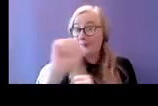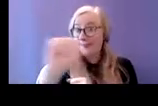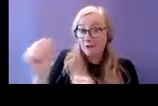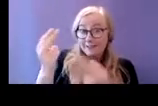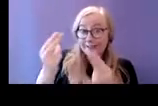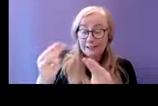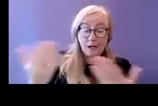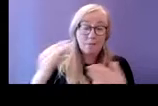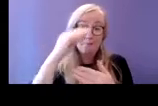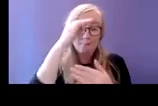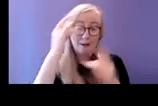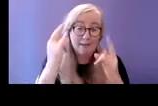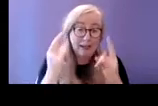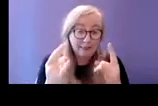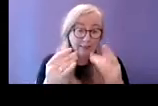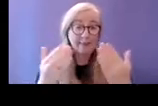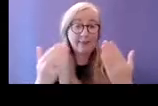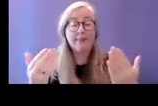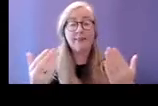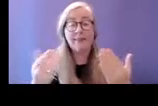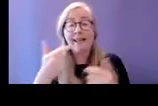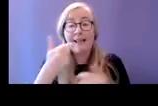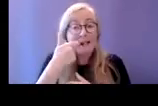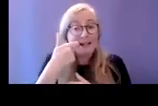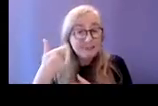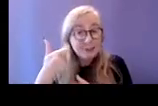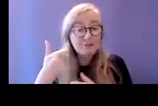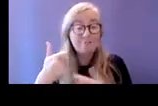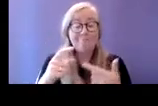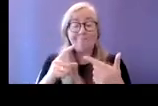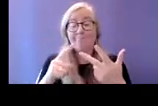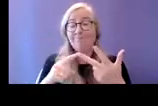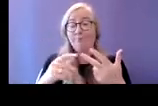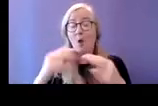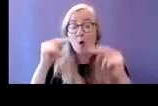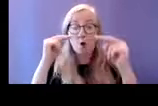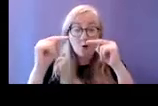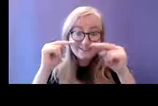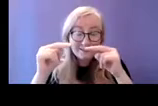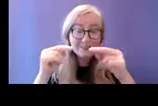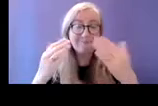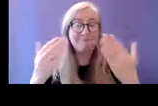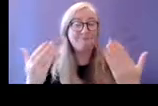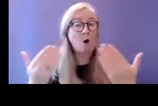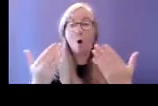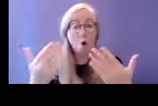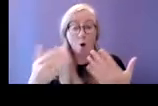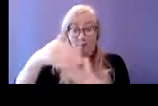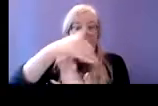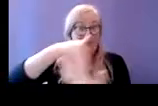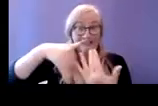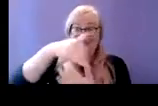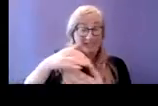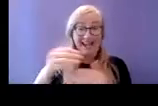whether they're autistic or whether it's any combination of all of them and any other support need that might arise for them having